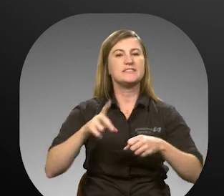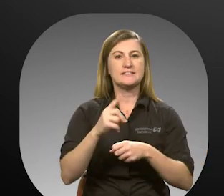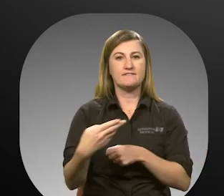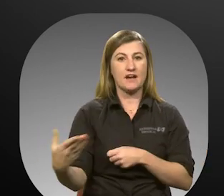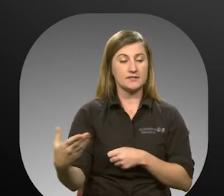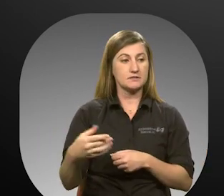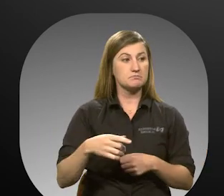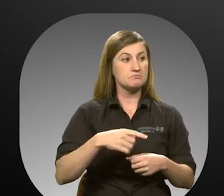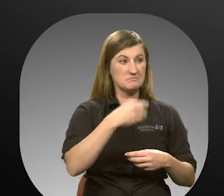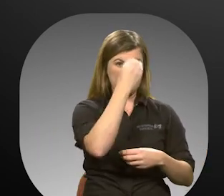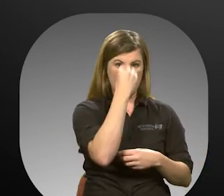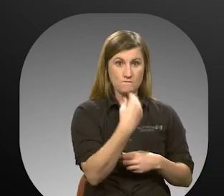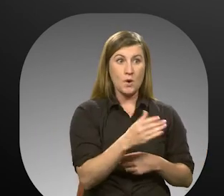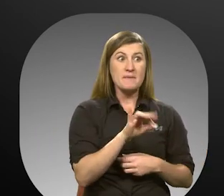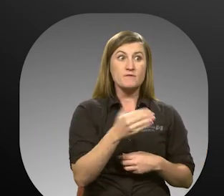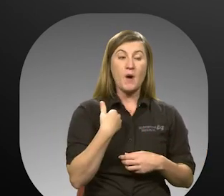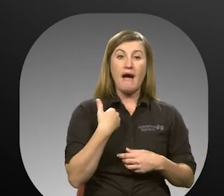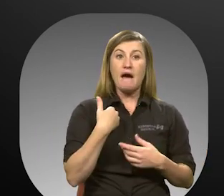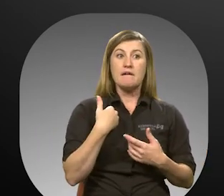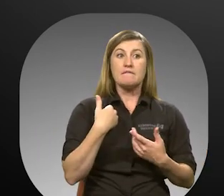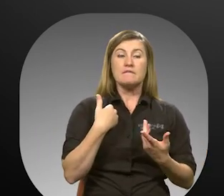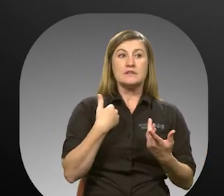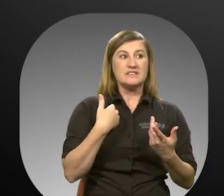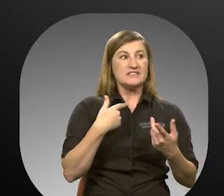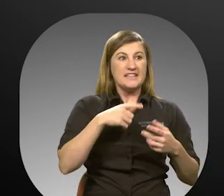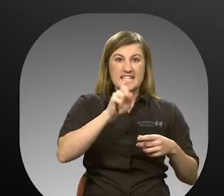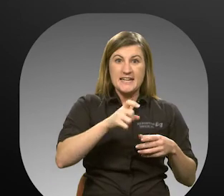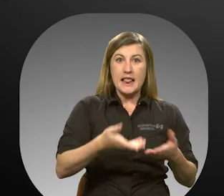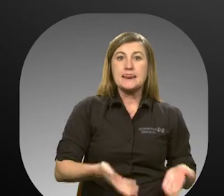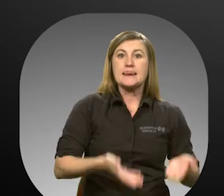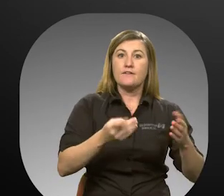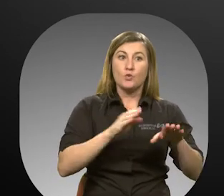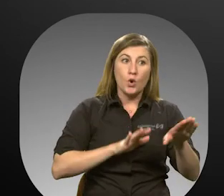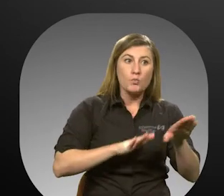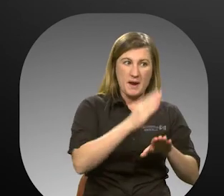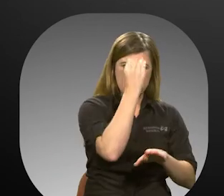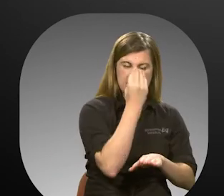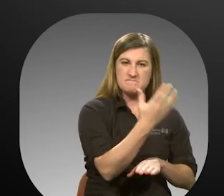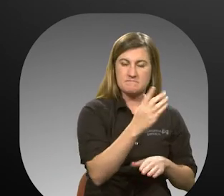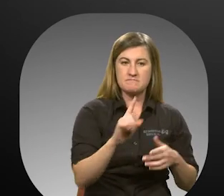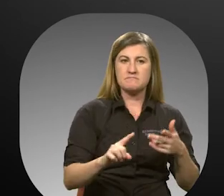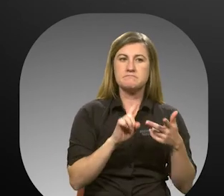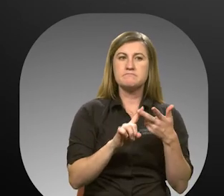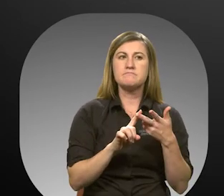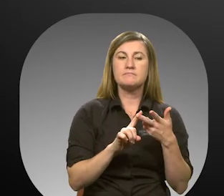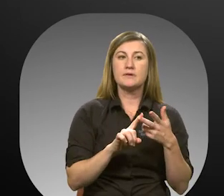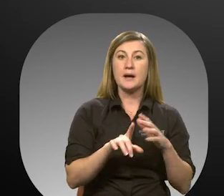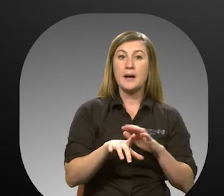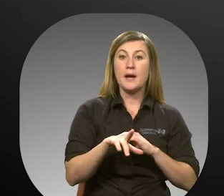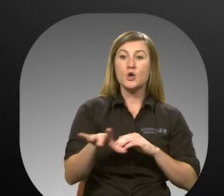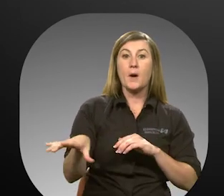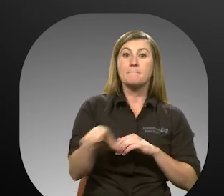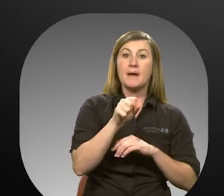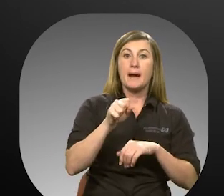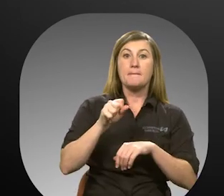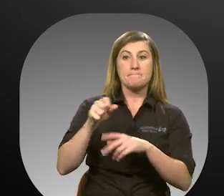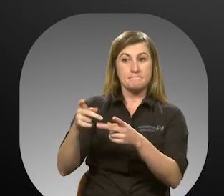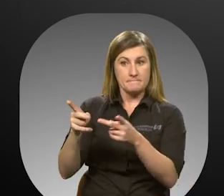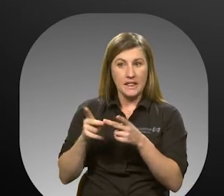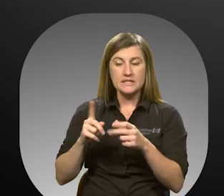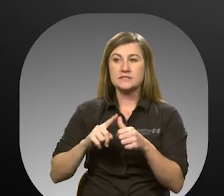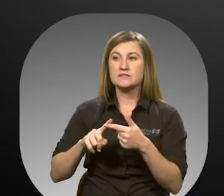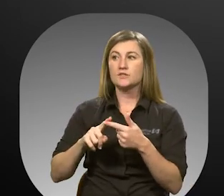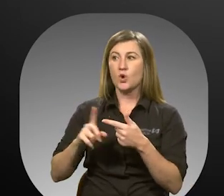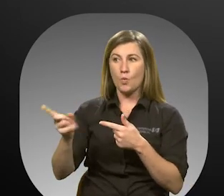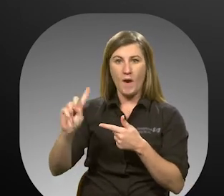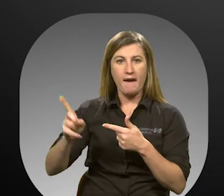Confirm whether you have a condition that affects whether you need a lift or ramp to board. Pickup location, origin,